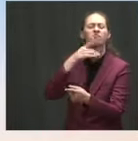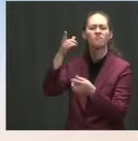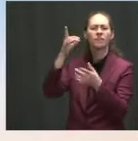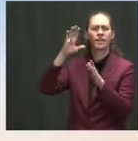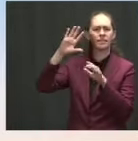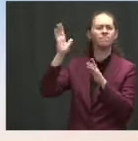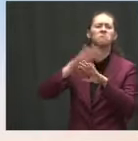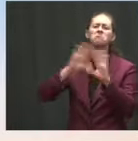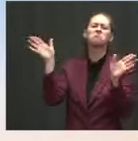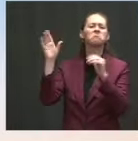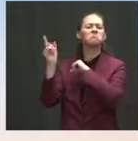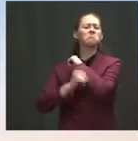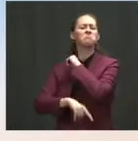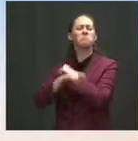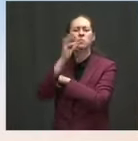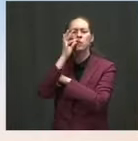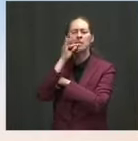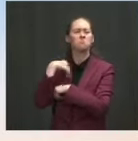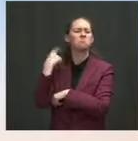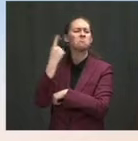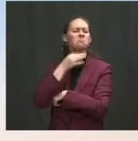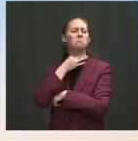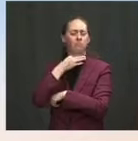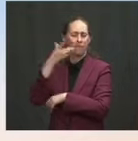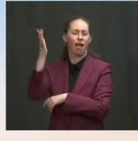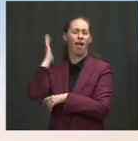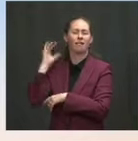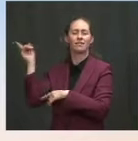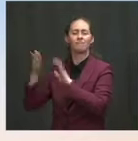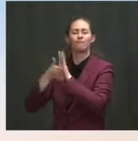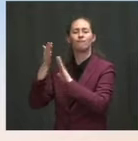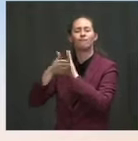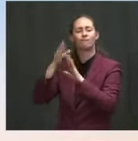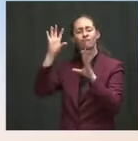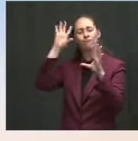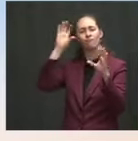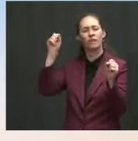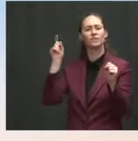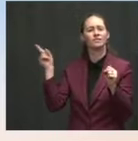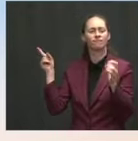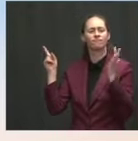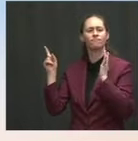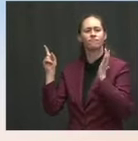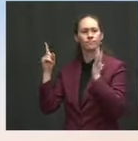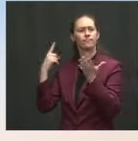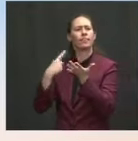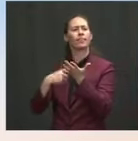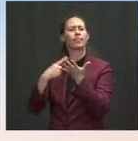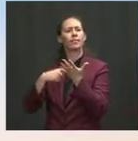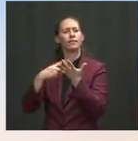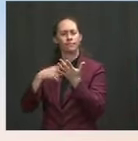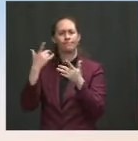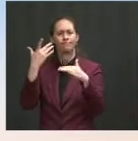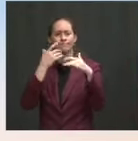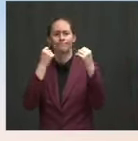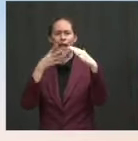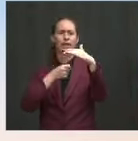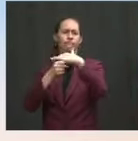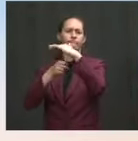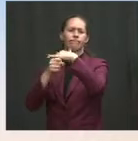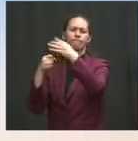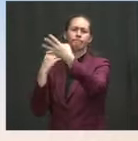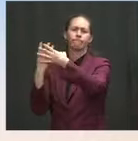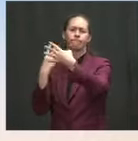campaign since then, the President has spoken about mass incarceration and reducing the levels. Is he